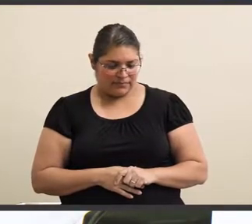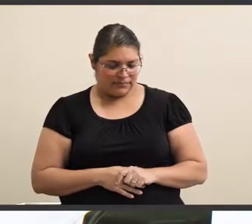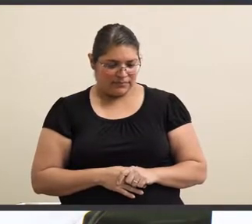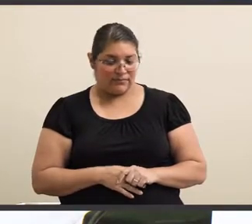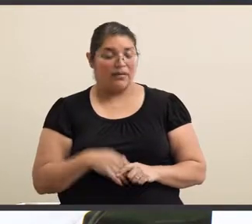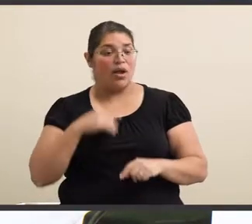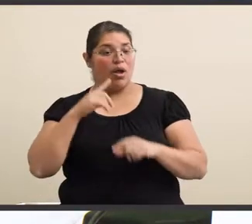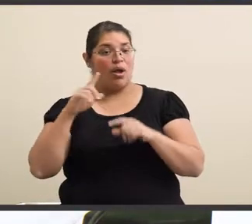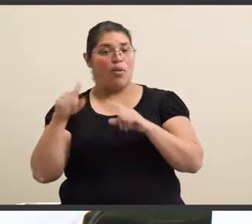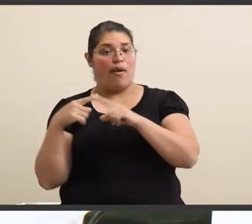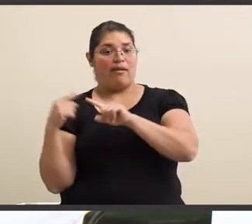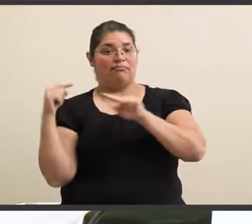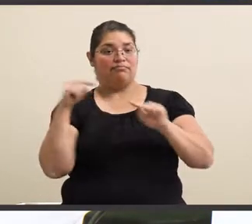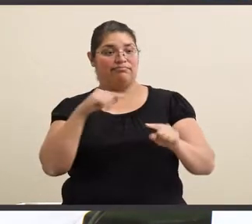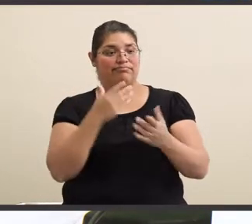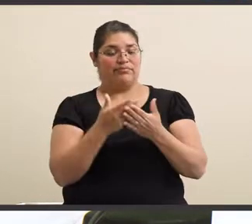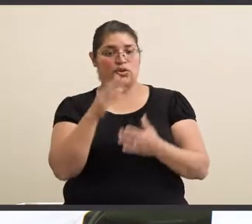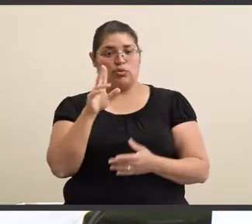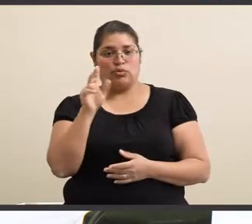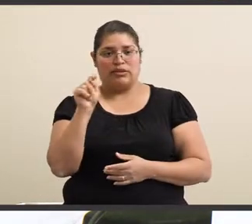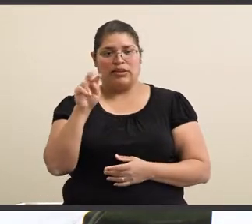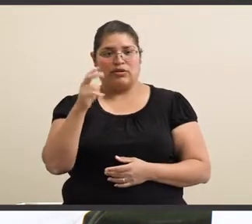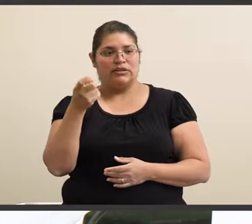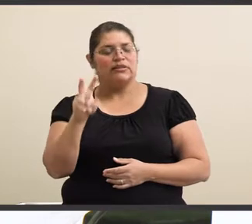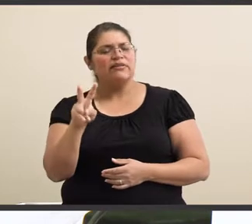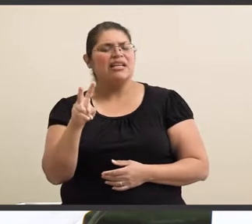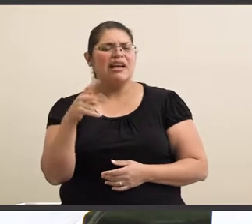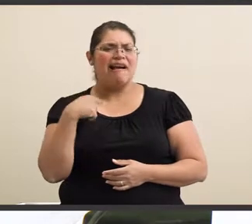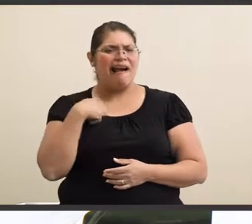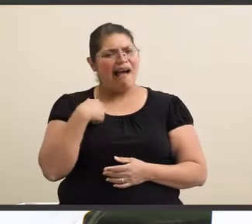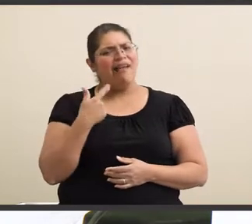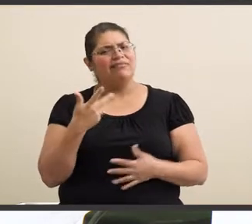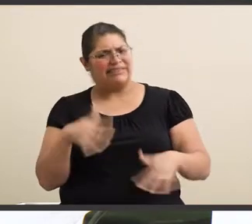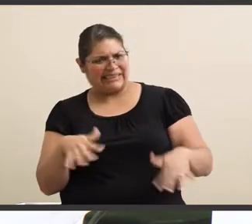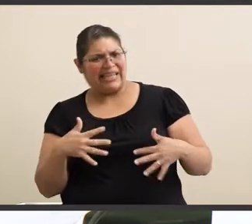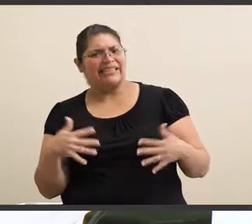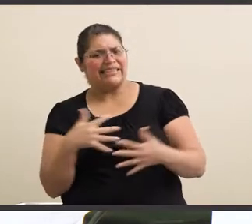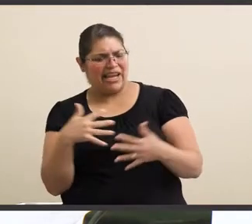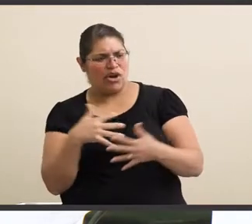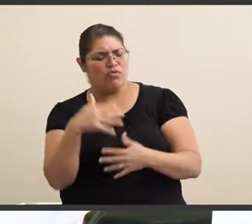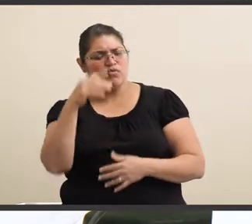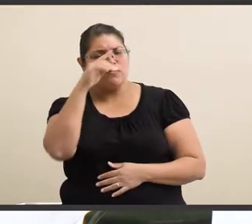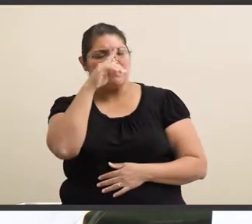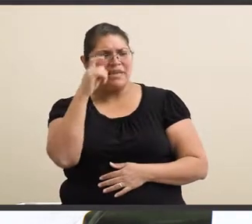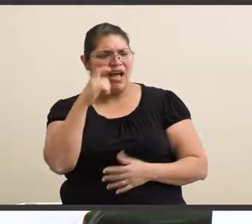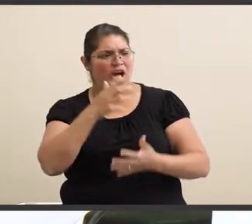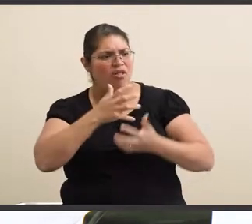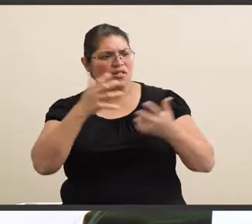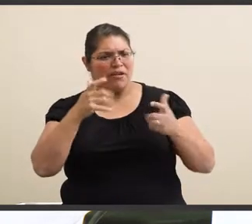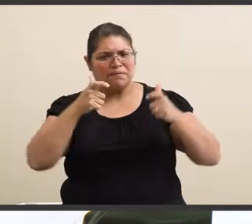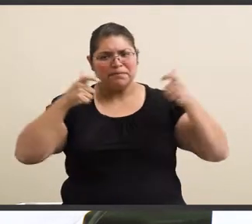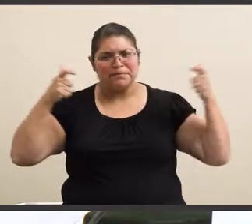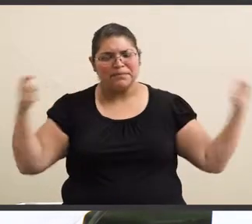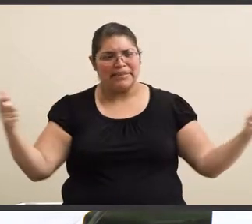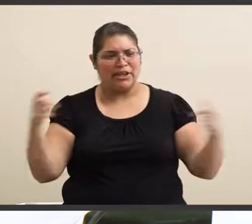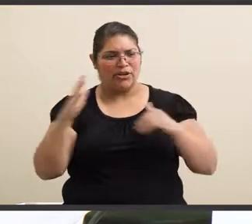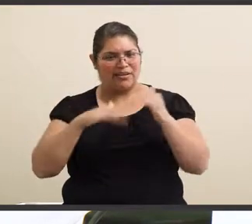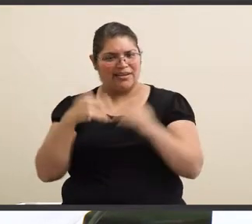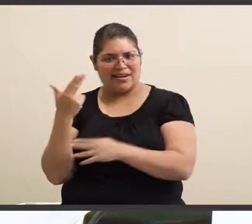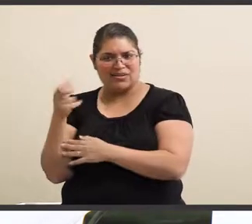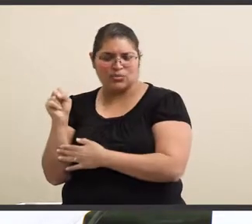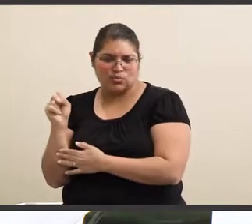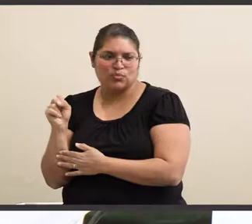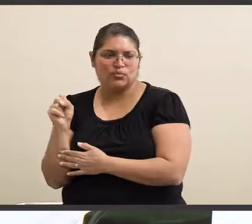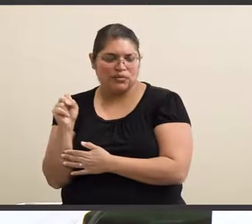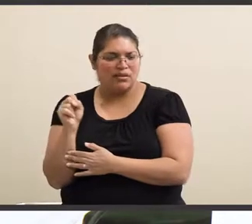When I came to UTRGD, I was kind of scared because it was a lot bigger than high school